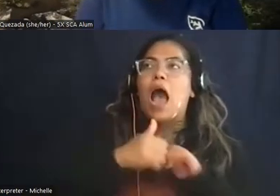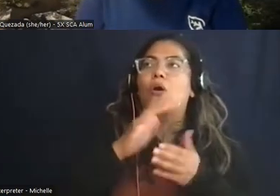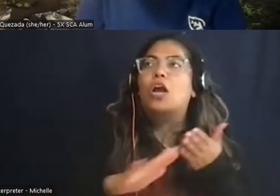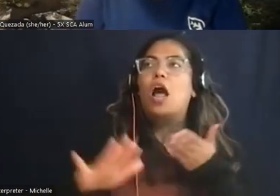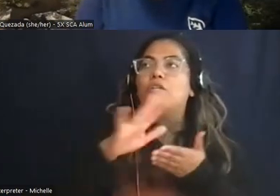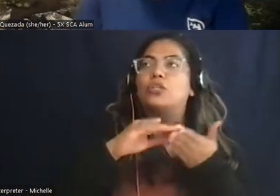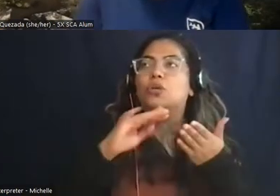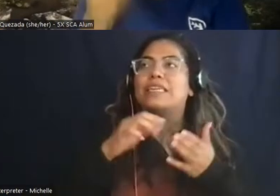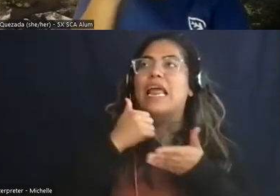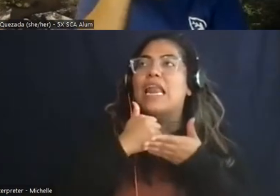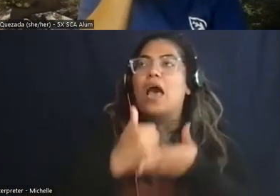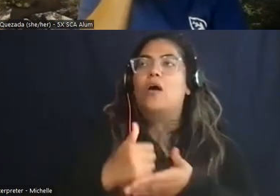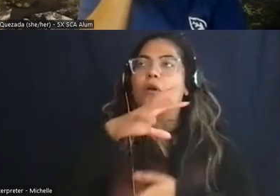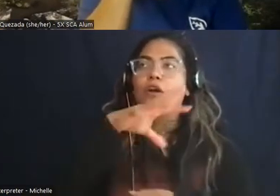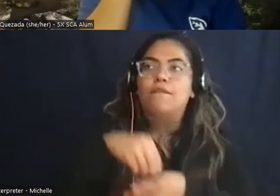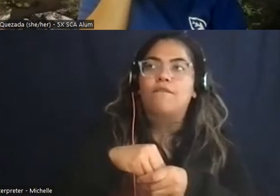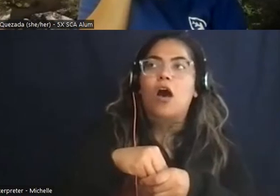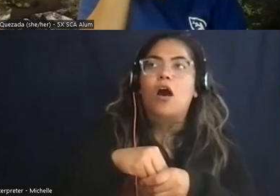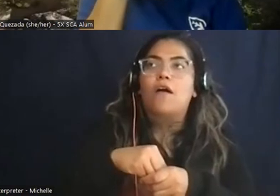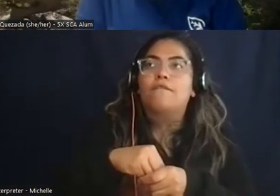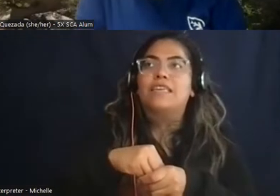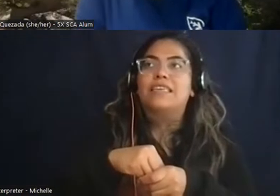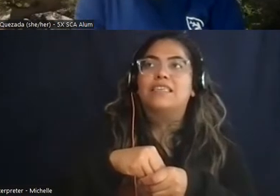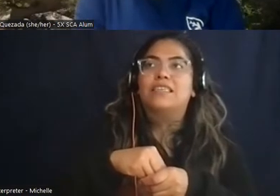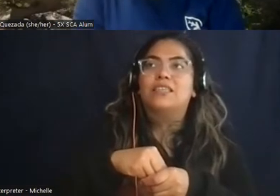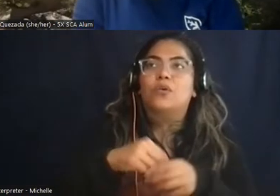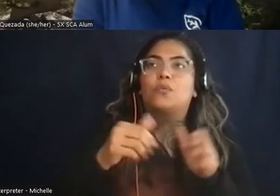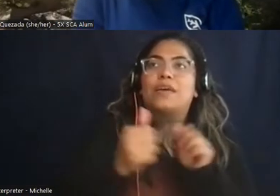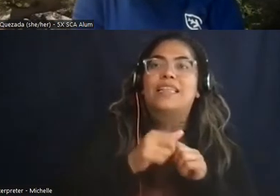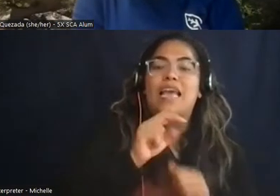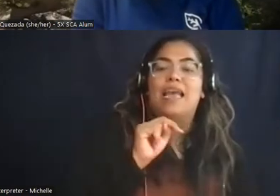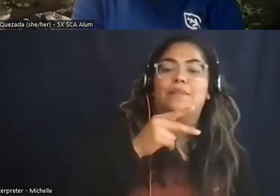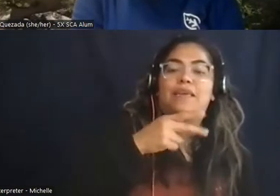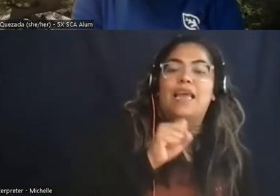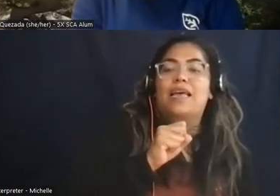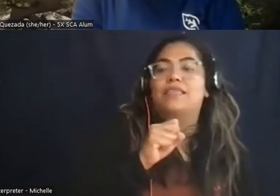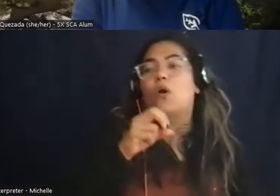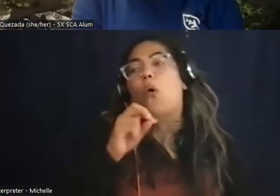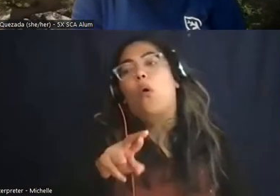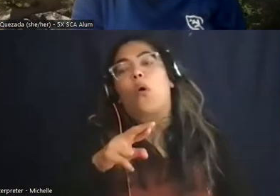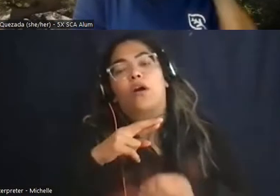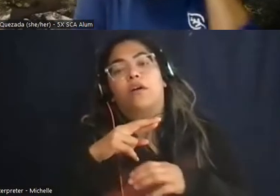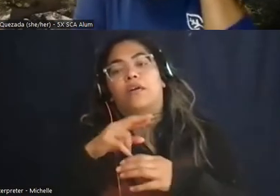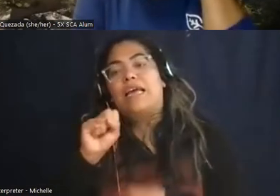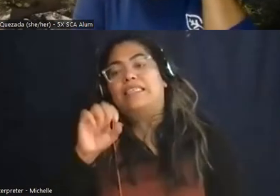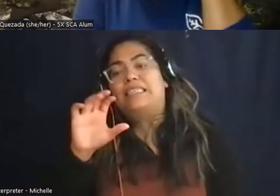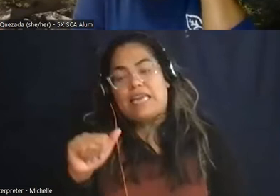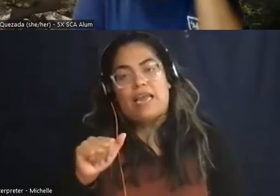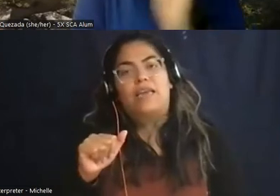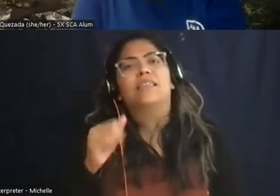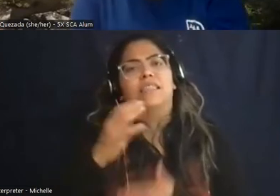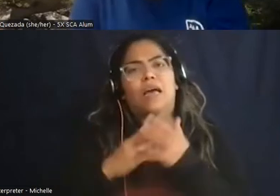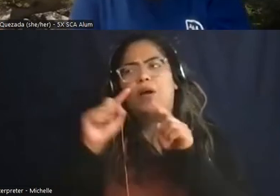involved uh with either or both the nps and the student conservation association a few of you have hit on this and i know donna you